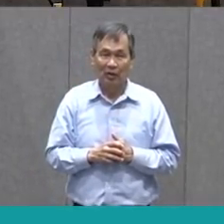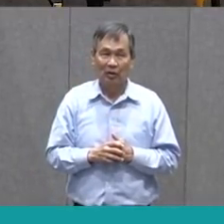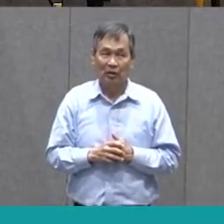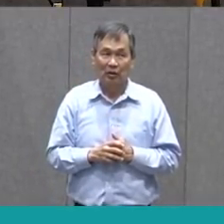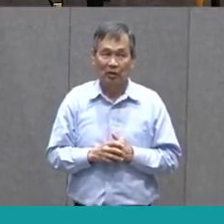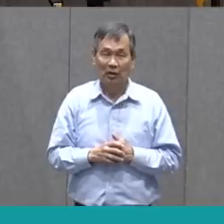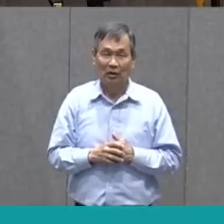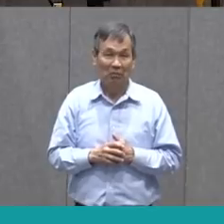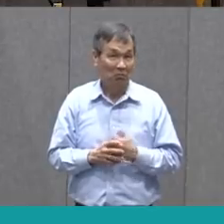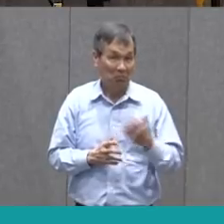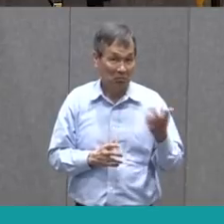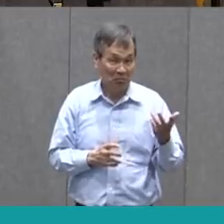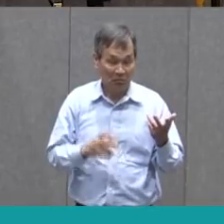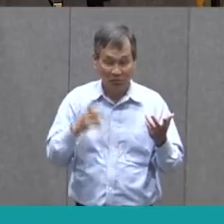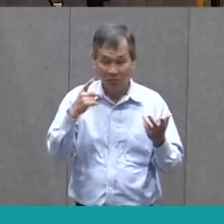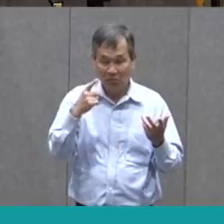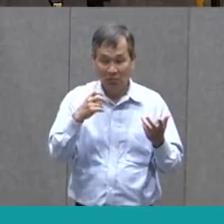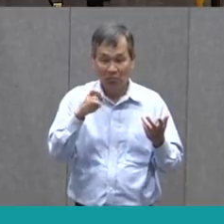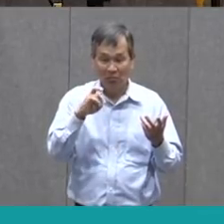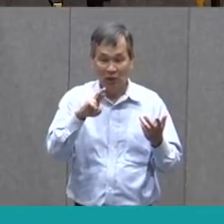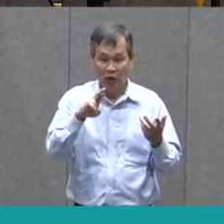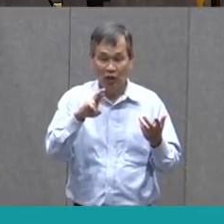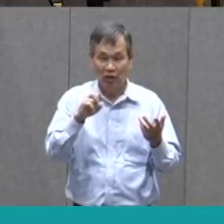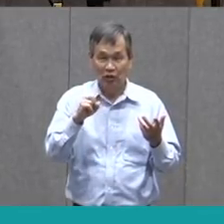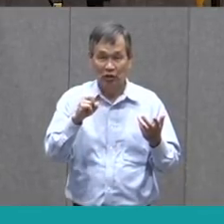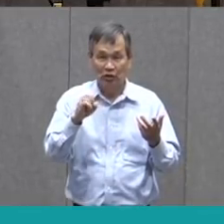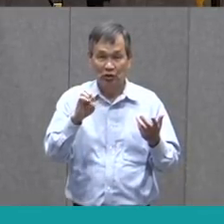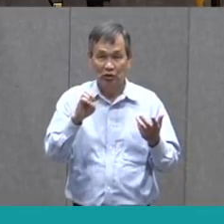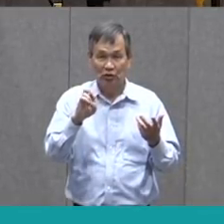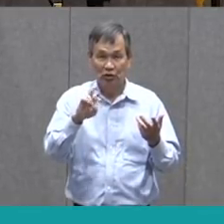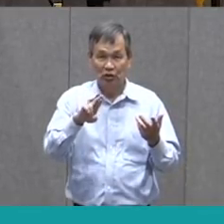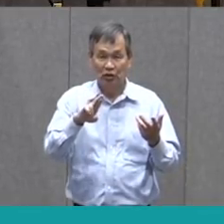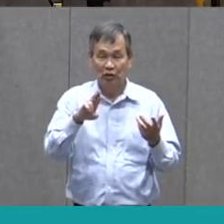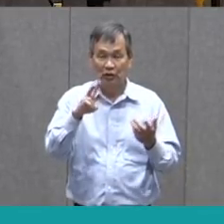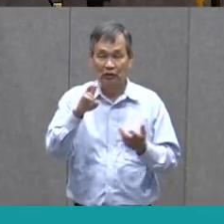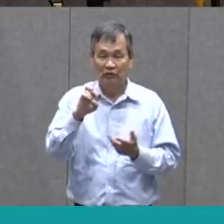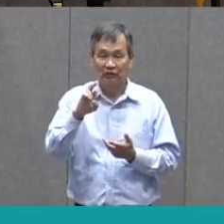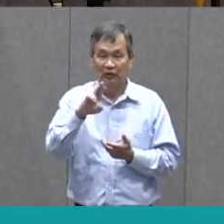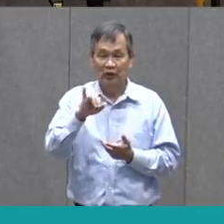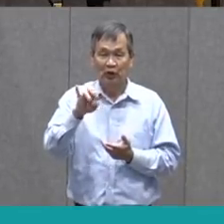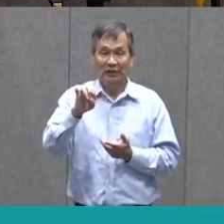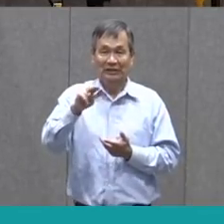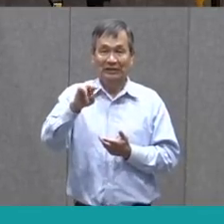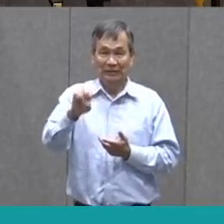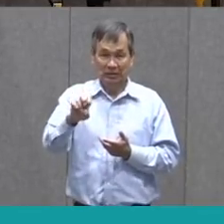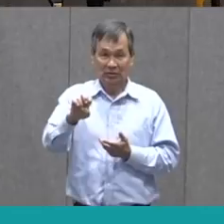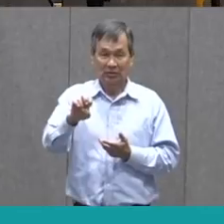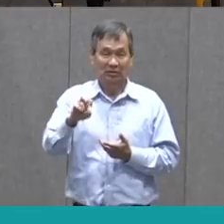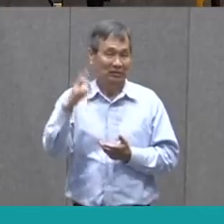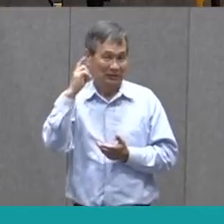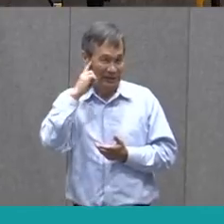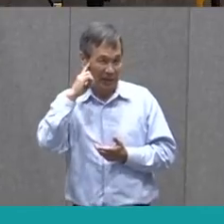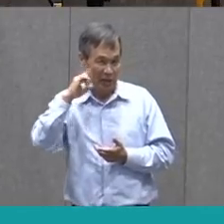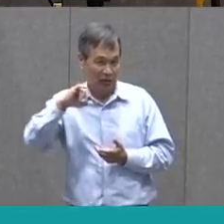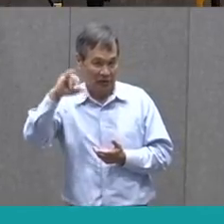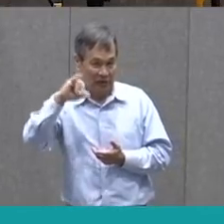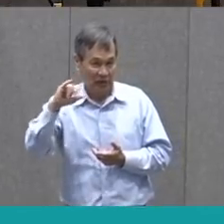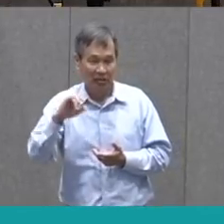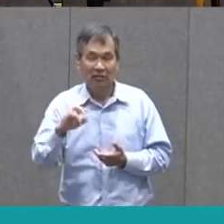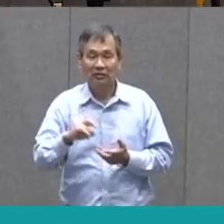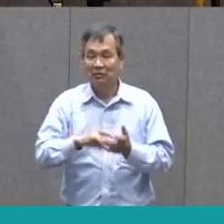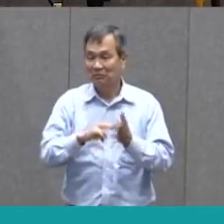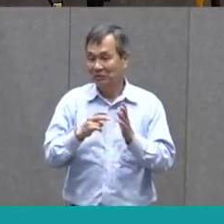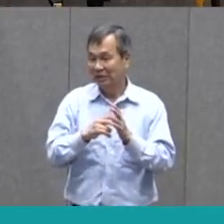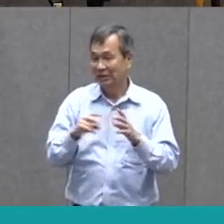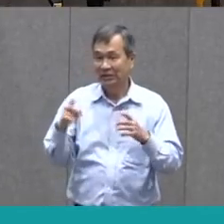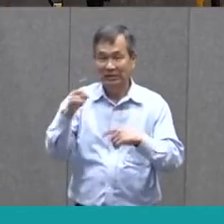Perseverance, have you heard that word before? It sounds similar, it starts with the same beginning sound, and it also means continuing